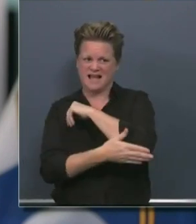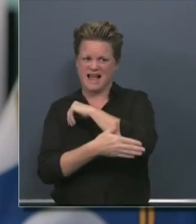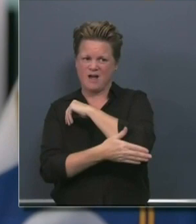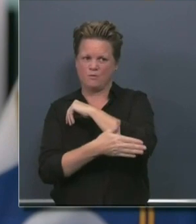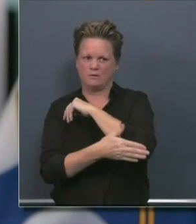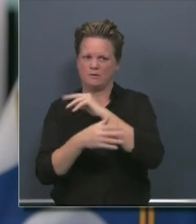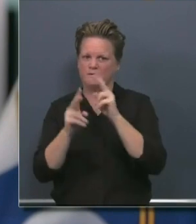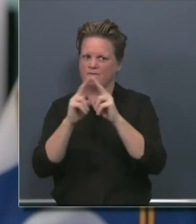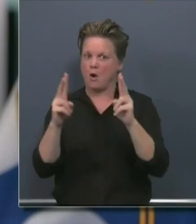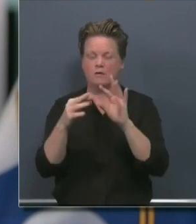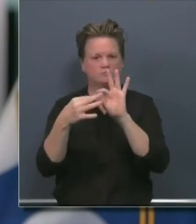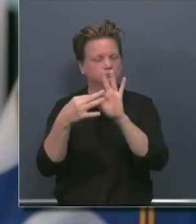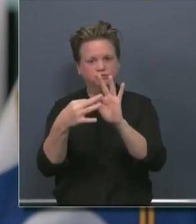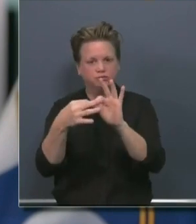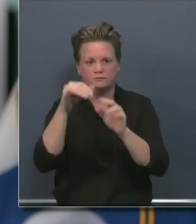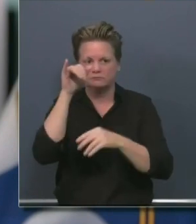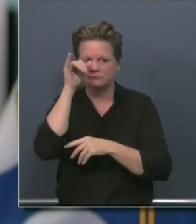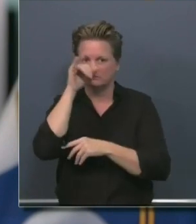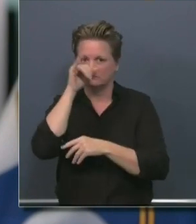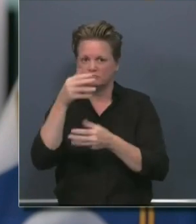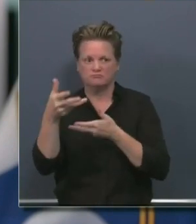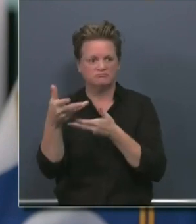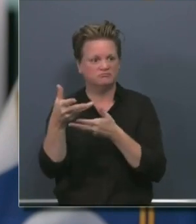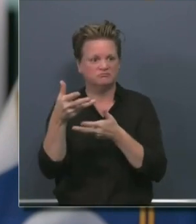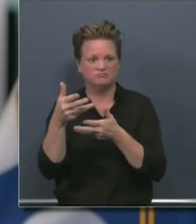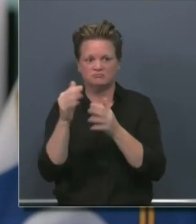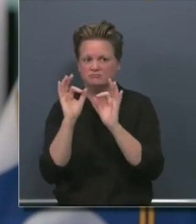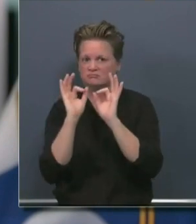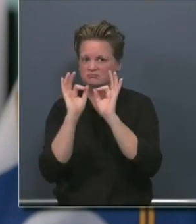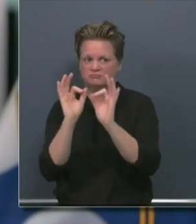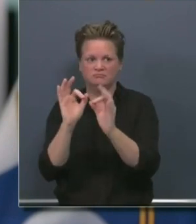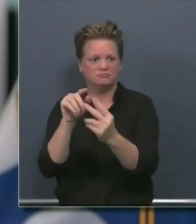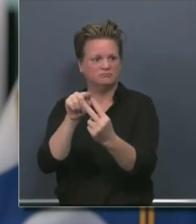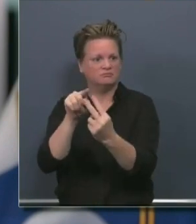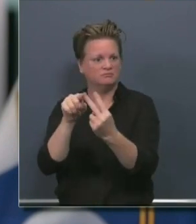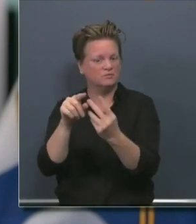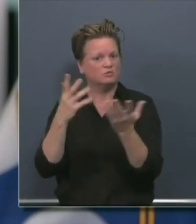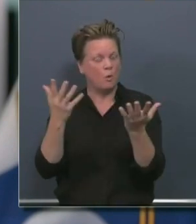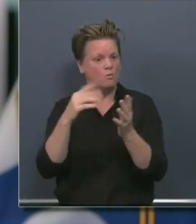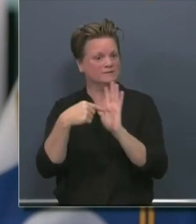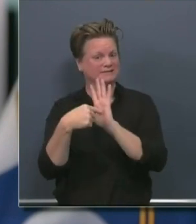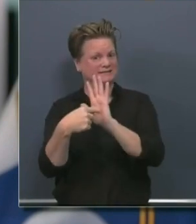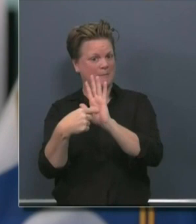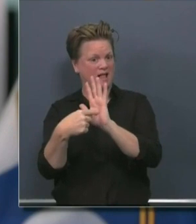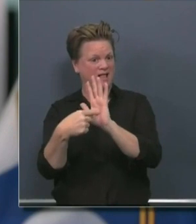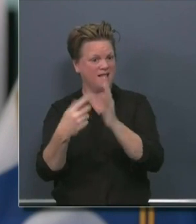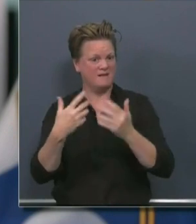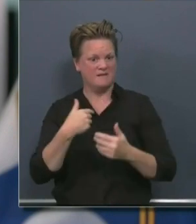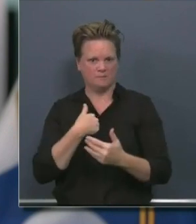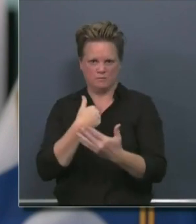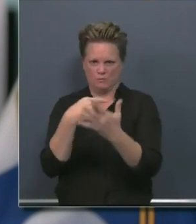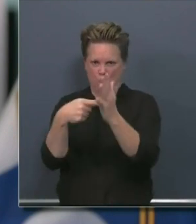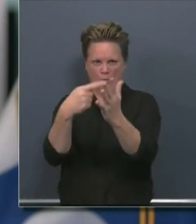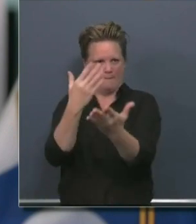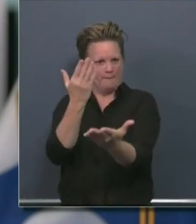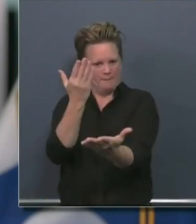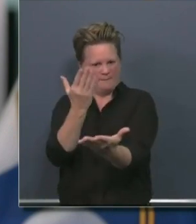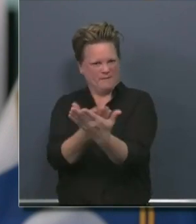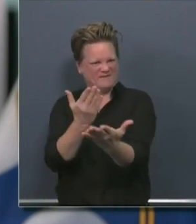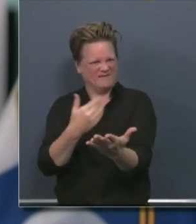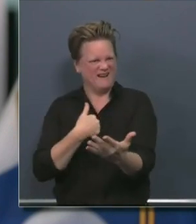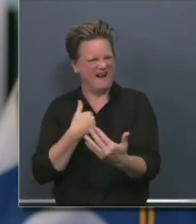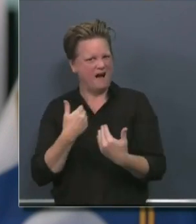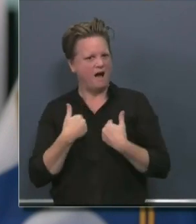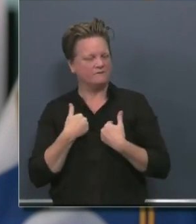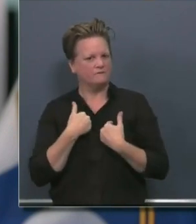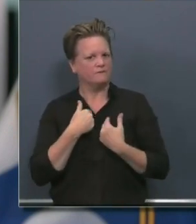very good conversations. And there's those examples you used are sort of proof points of, of, uh, of confidence that I have that will be